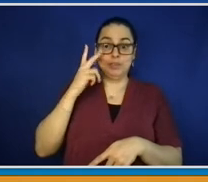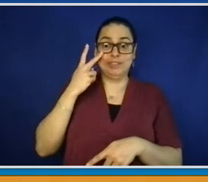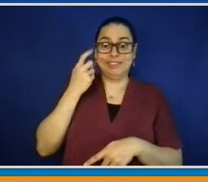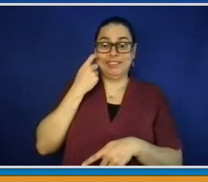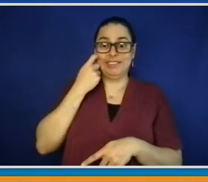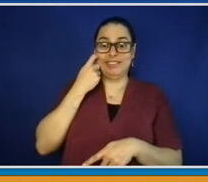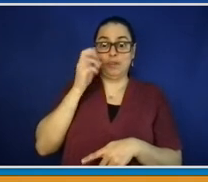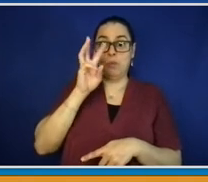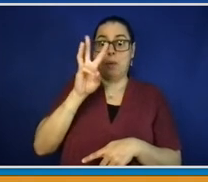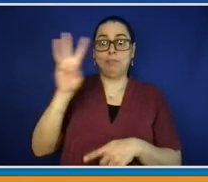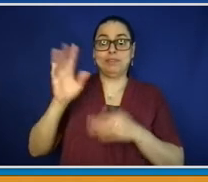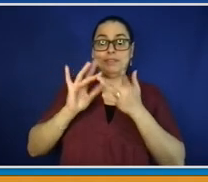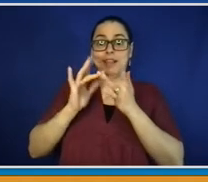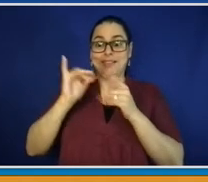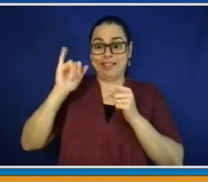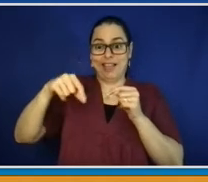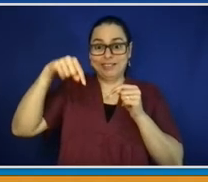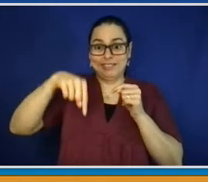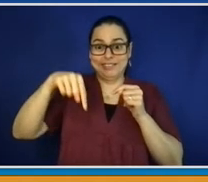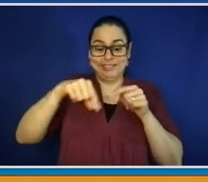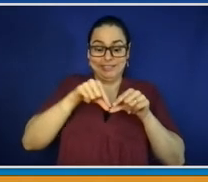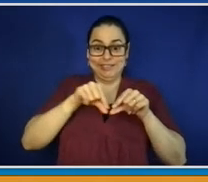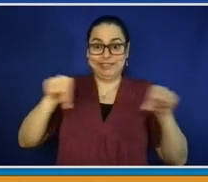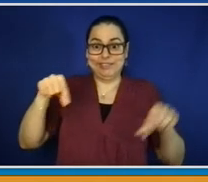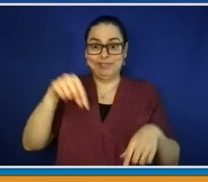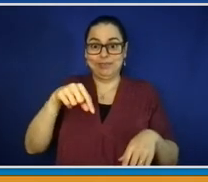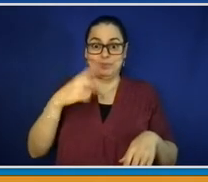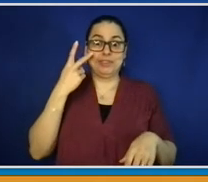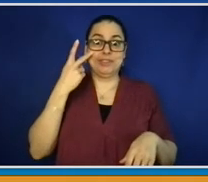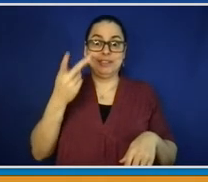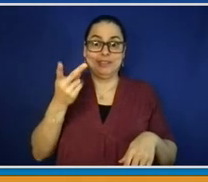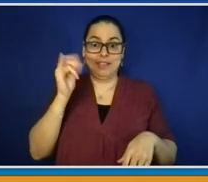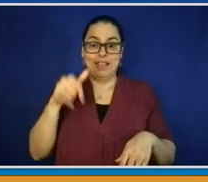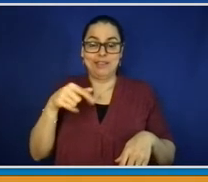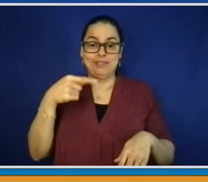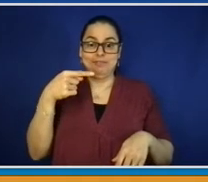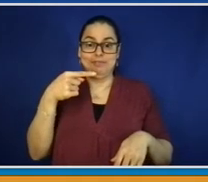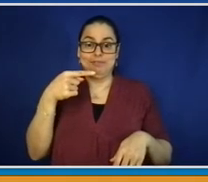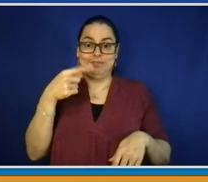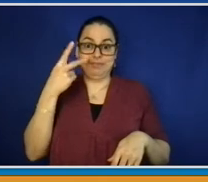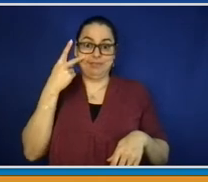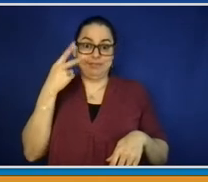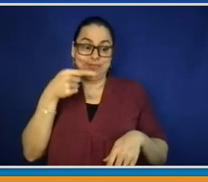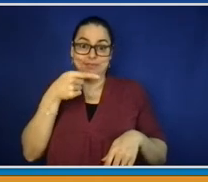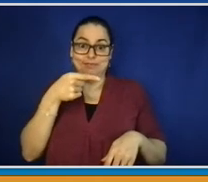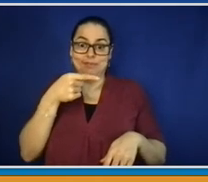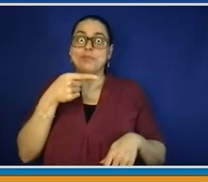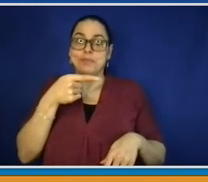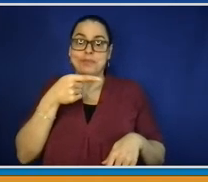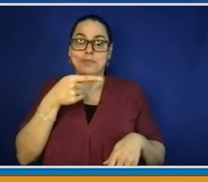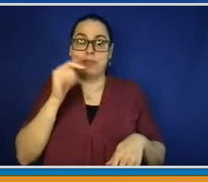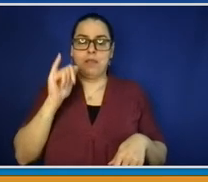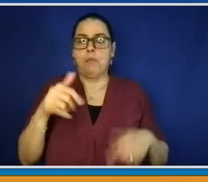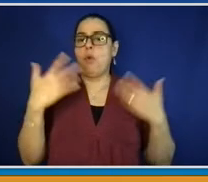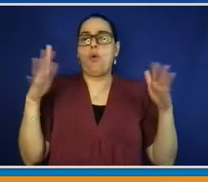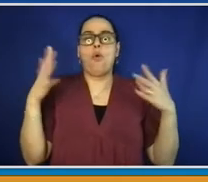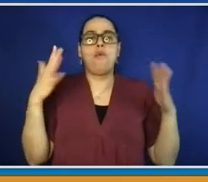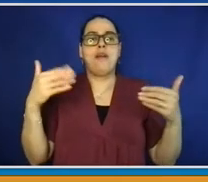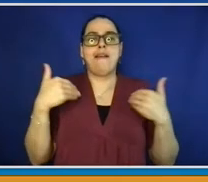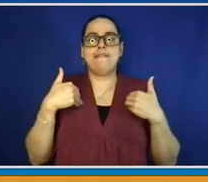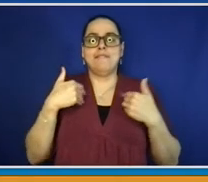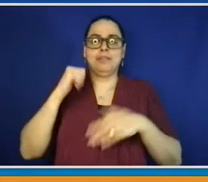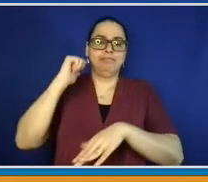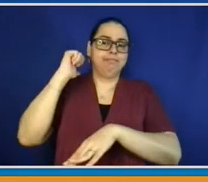itineraries up already, two fabulous hotels in the heart of downtown White Plains at two different price points,